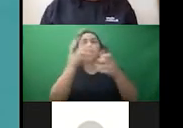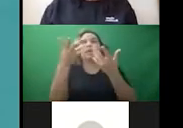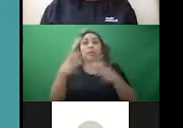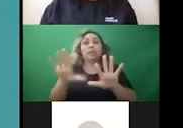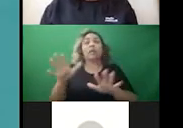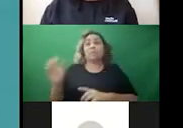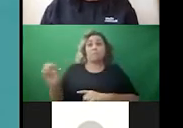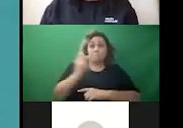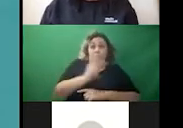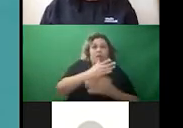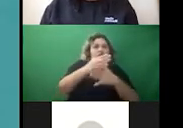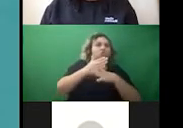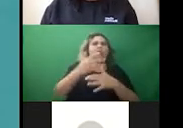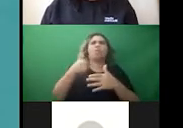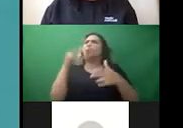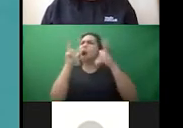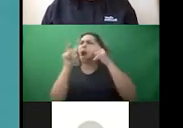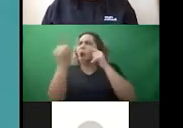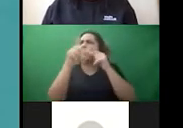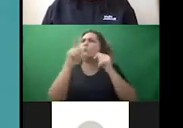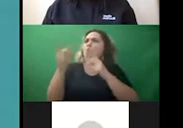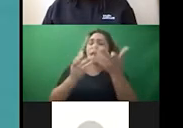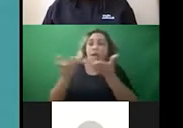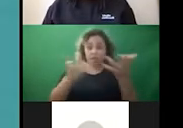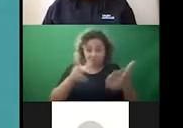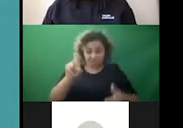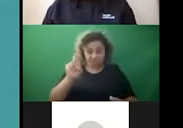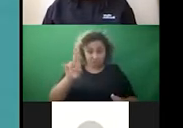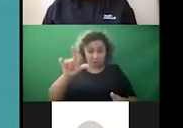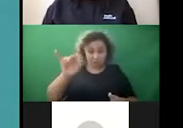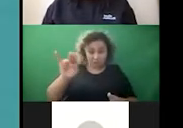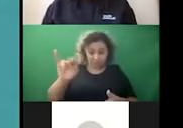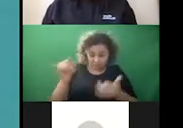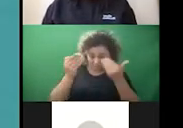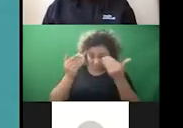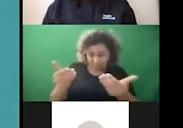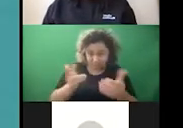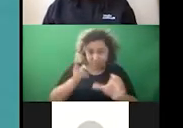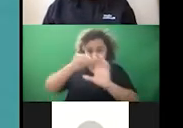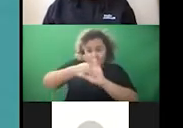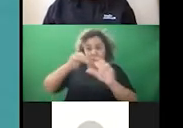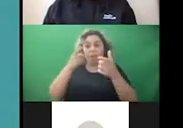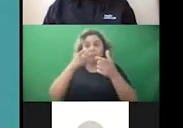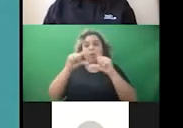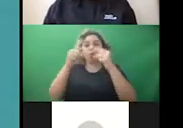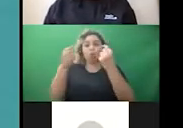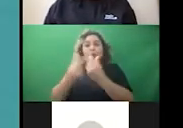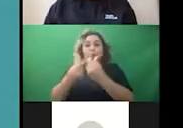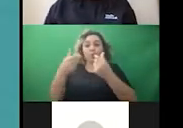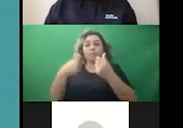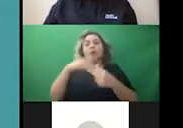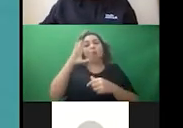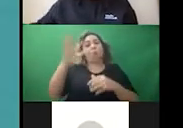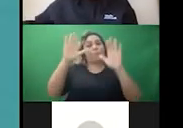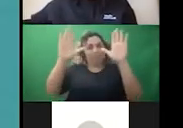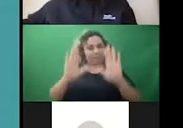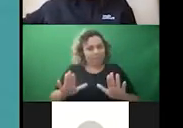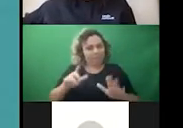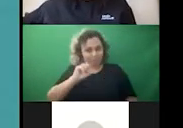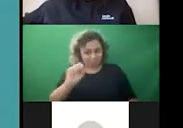share a little bit of what we heard. So Dee, if you could help us get into those breakout groups, that would be great.